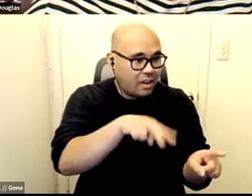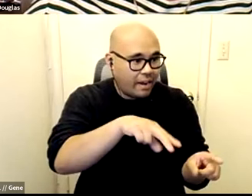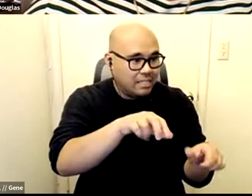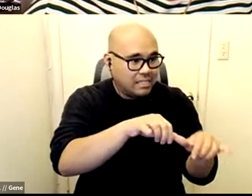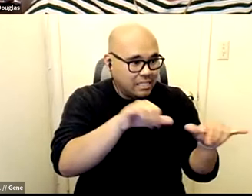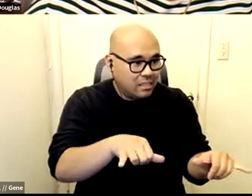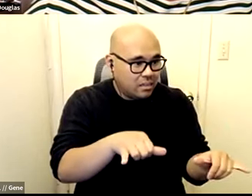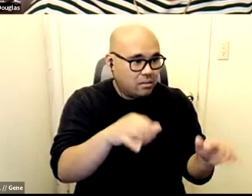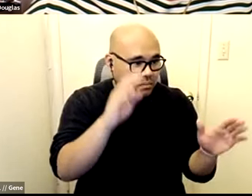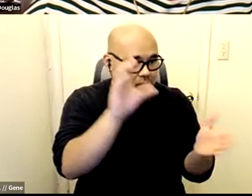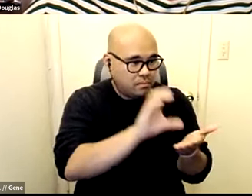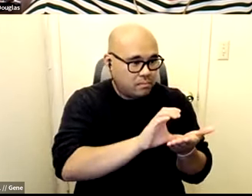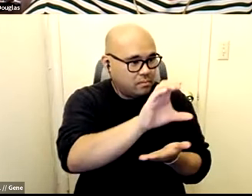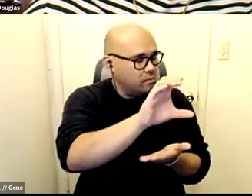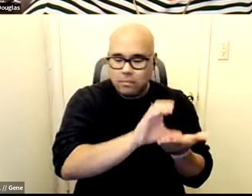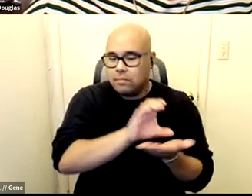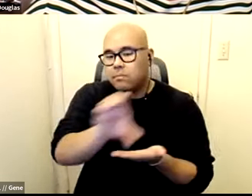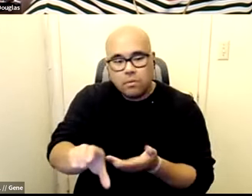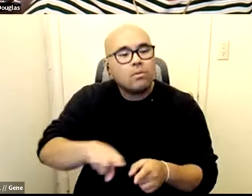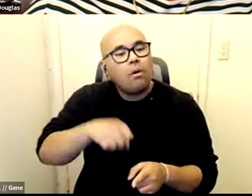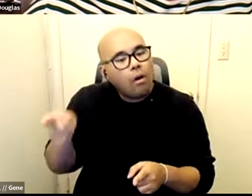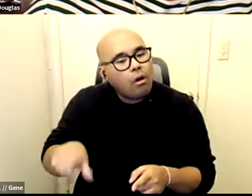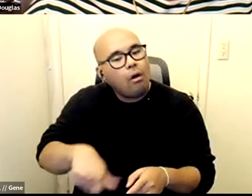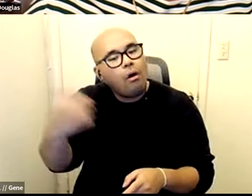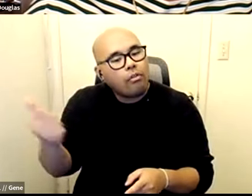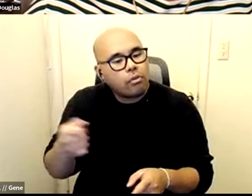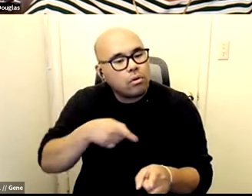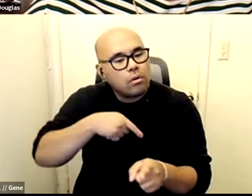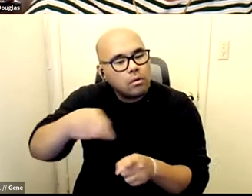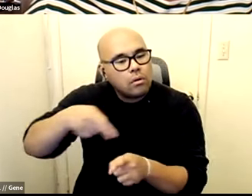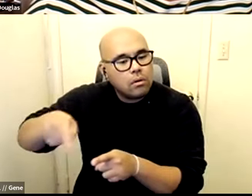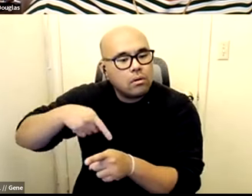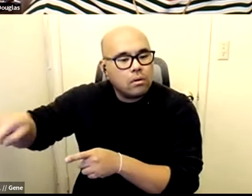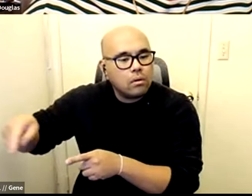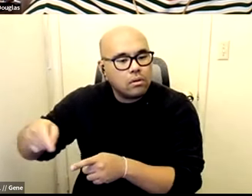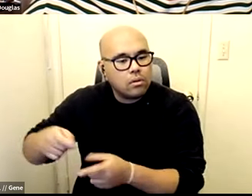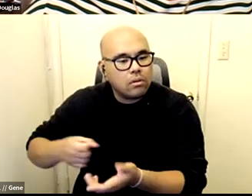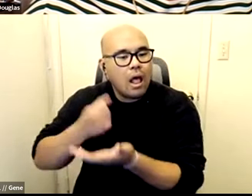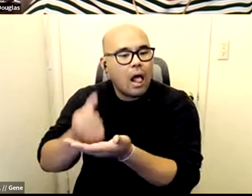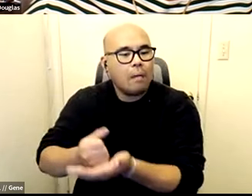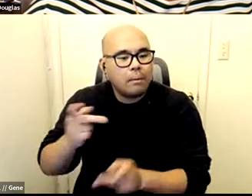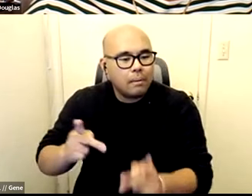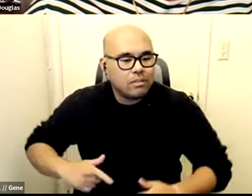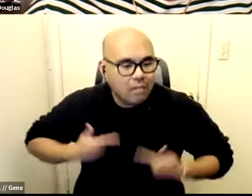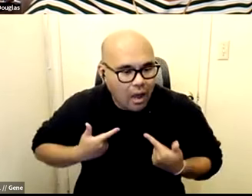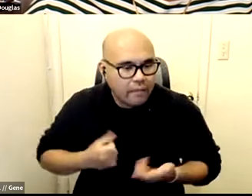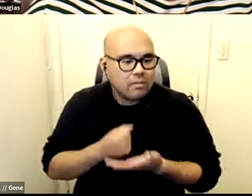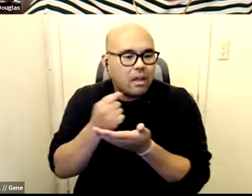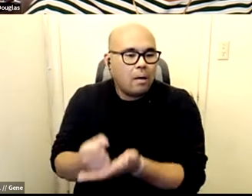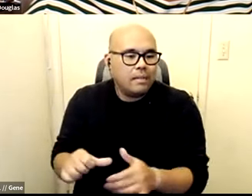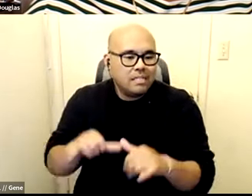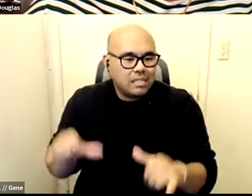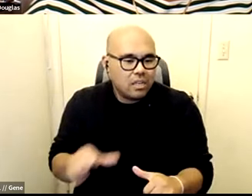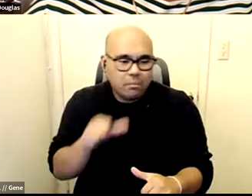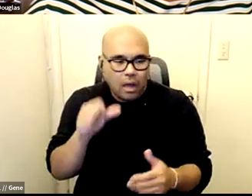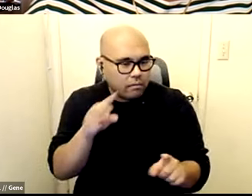instead across each of these different sort of facets of of people's lives and of systems that y'all are working in so this is going to